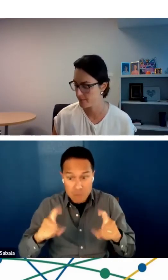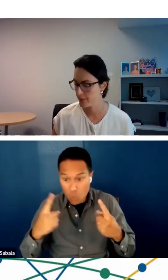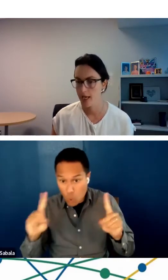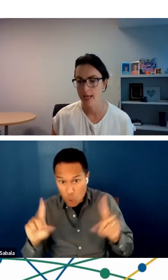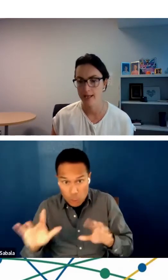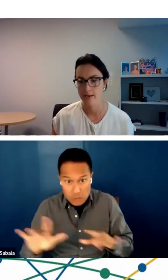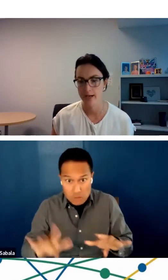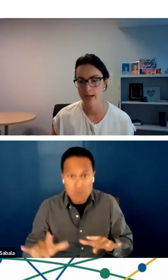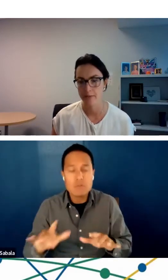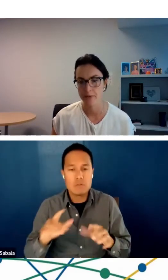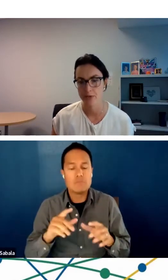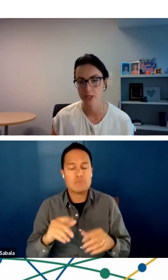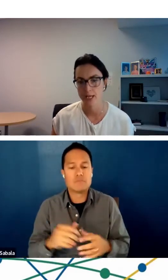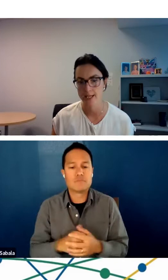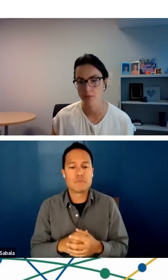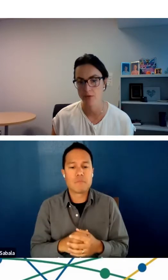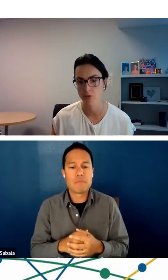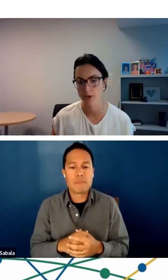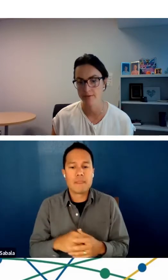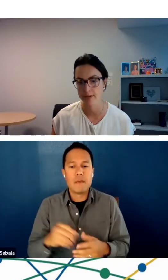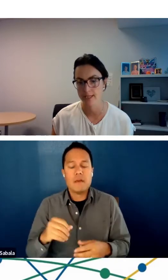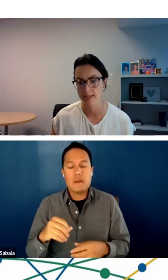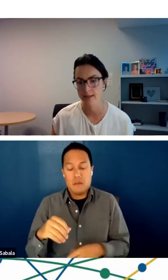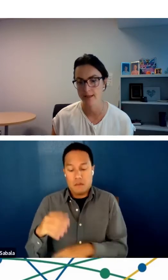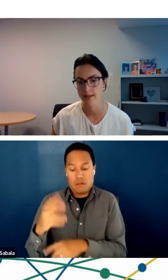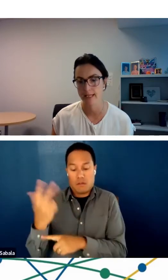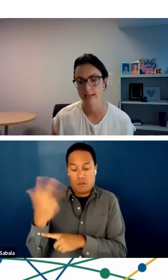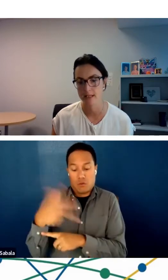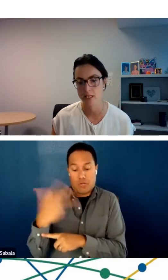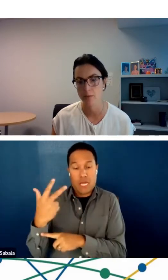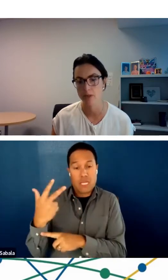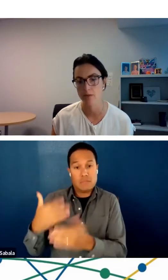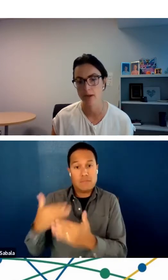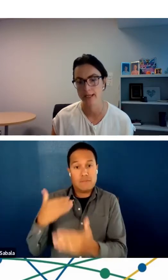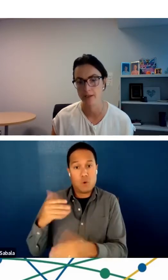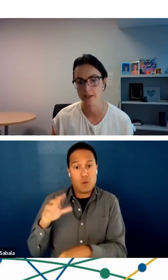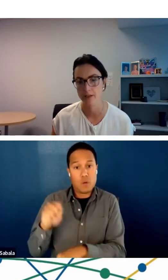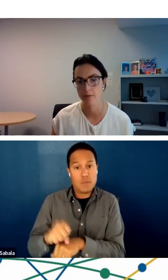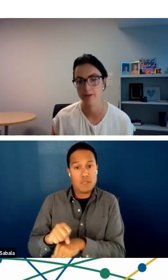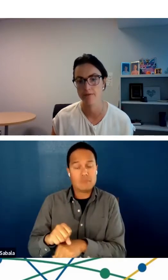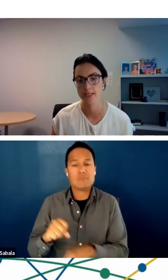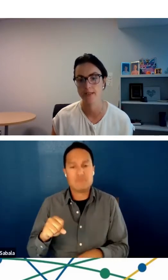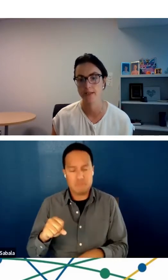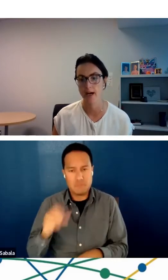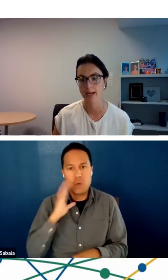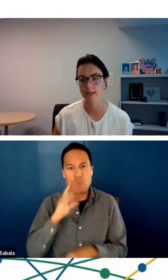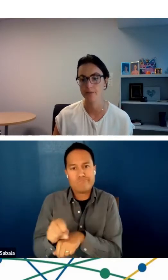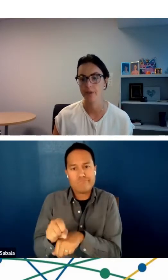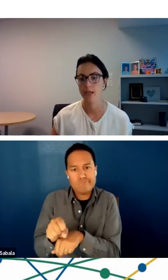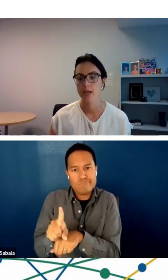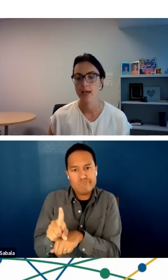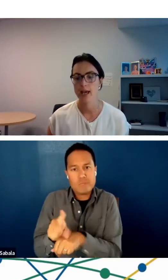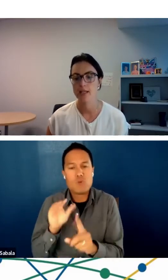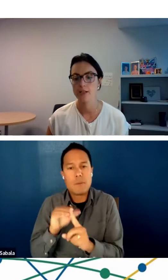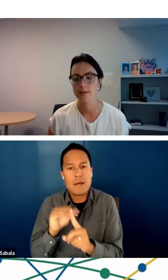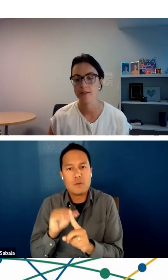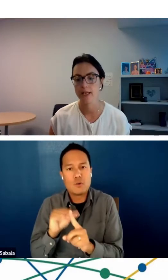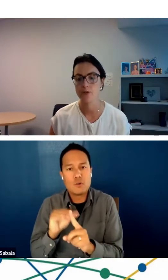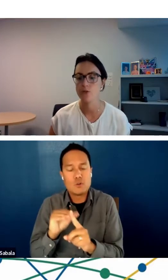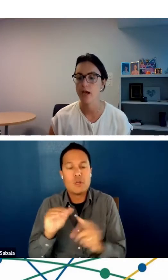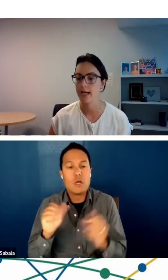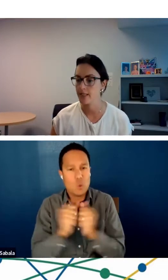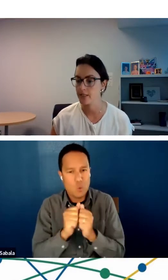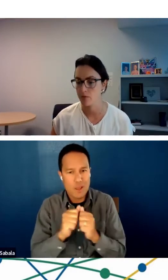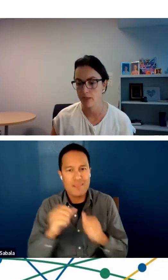visit. And three days before the visit, they get a similar reminder with a visit guide. And